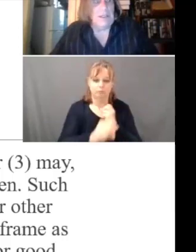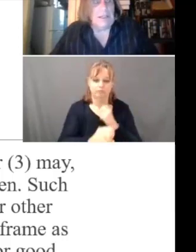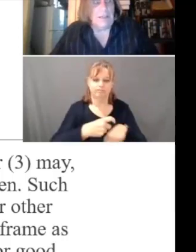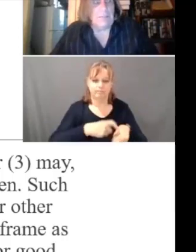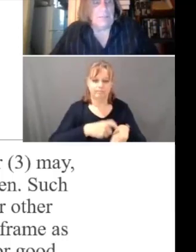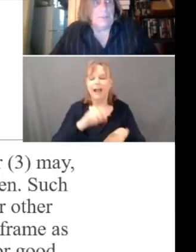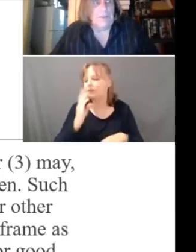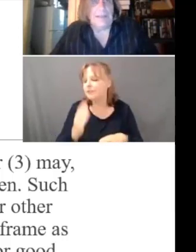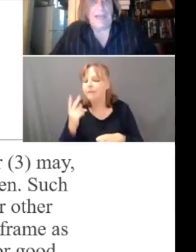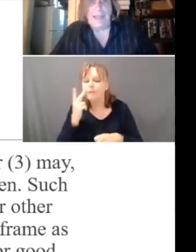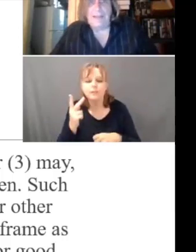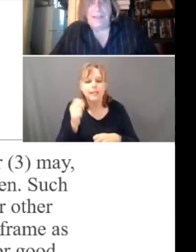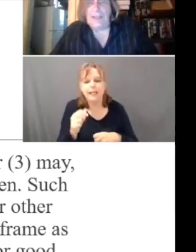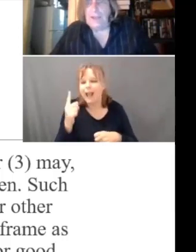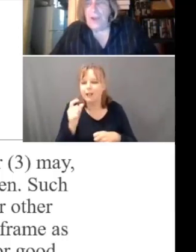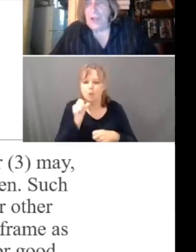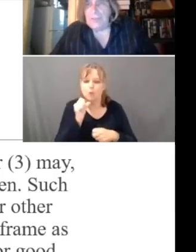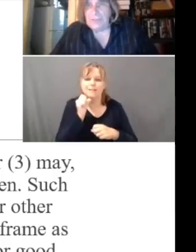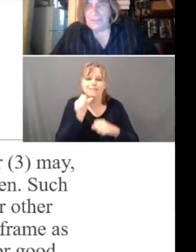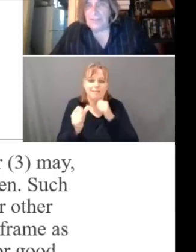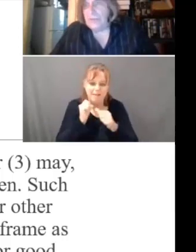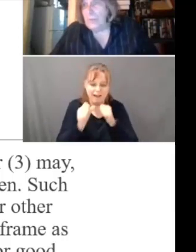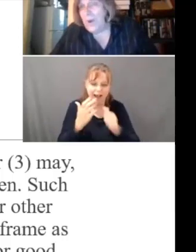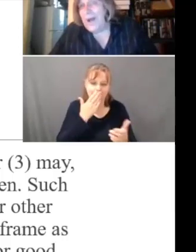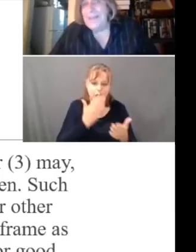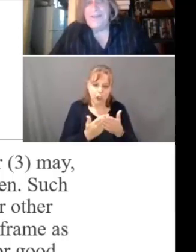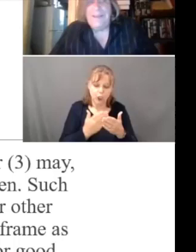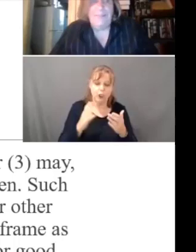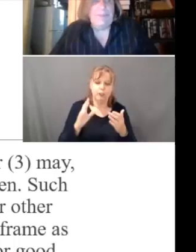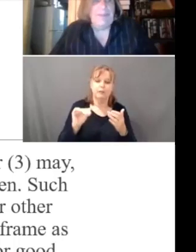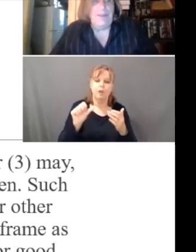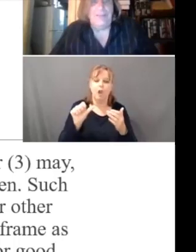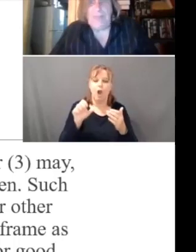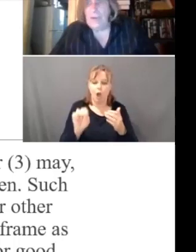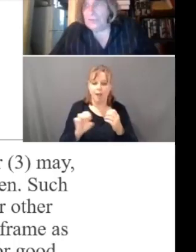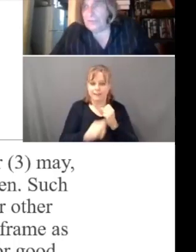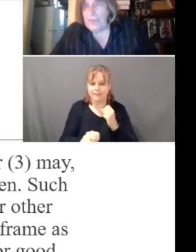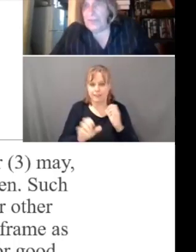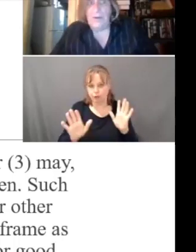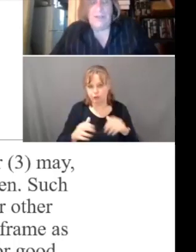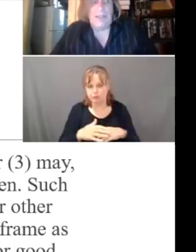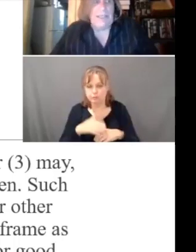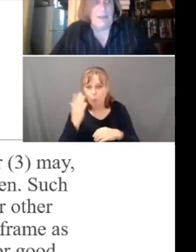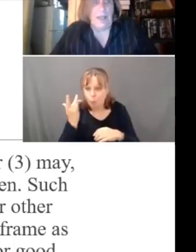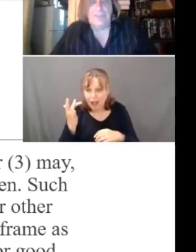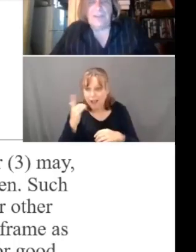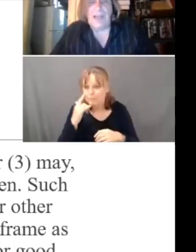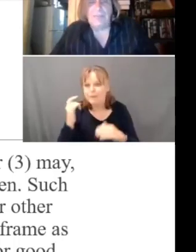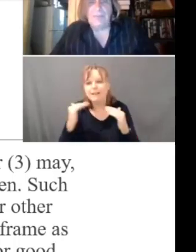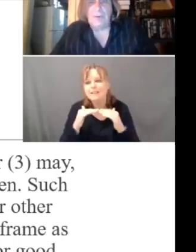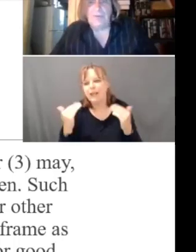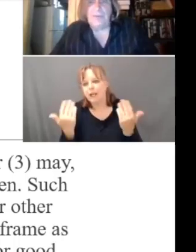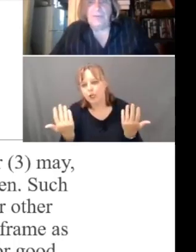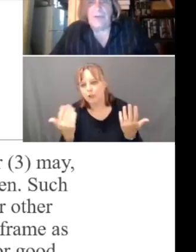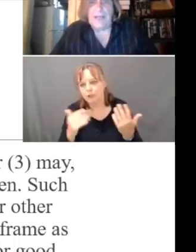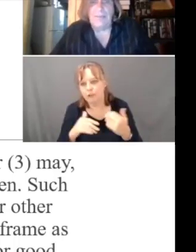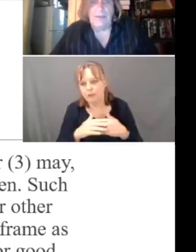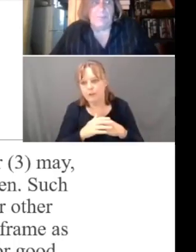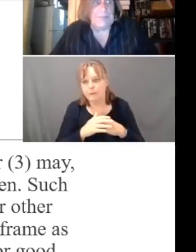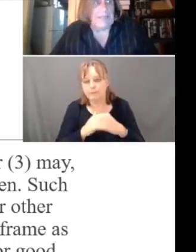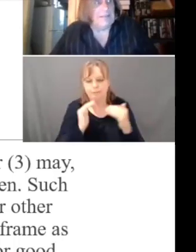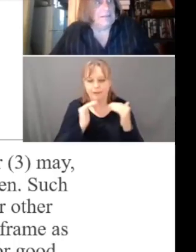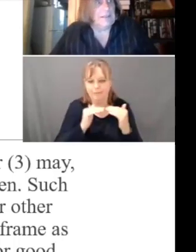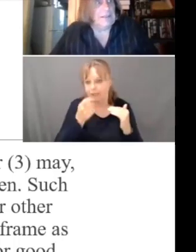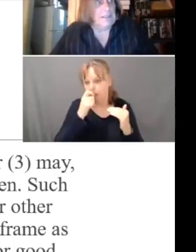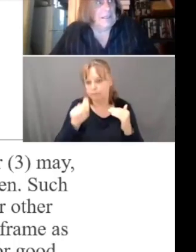denied a good cause extension. Why? Because fair is fair. And lots of times the person who's filing